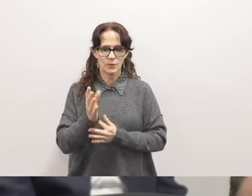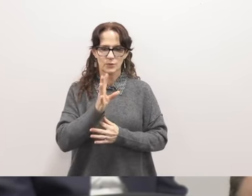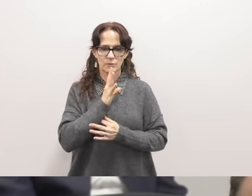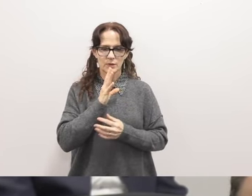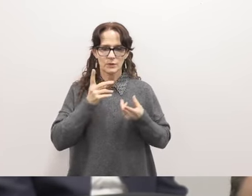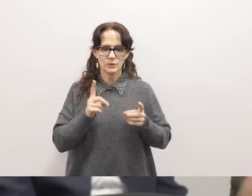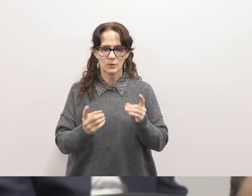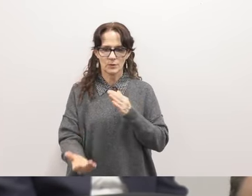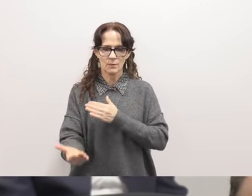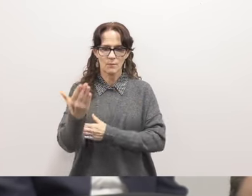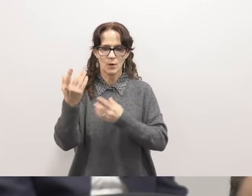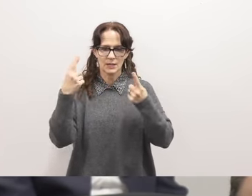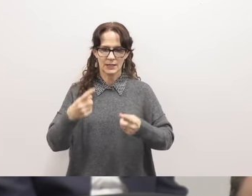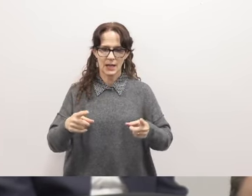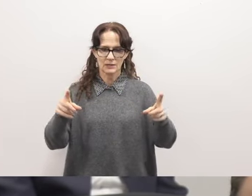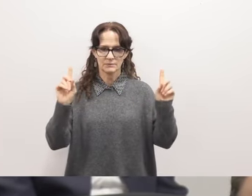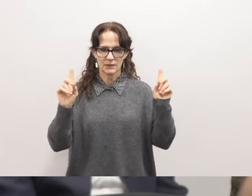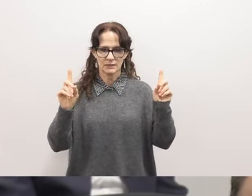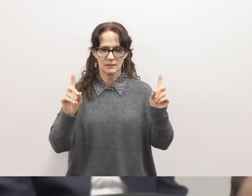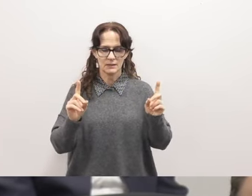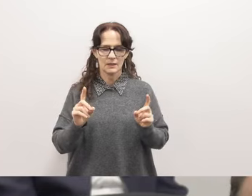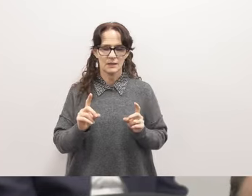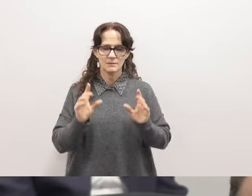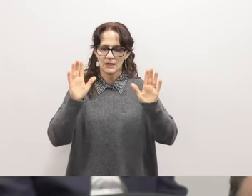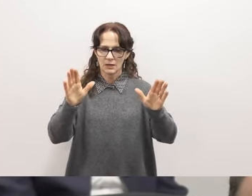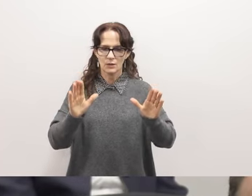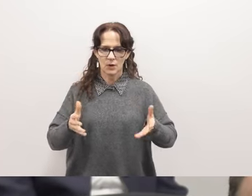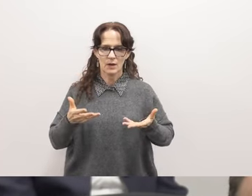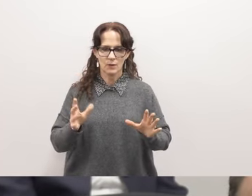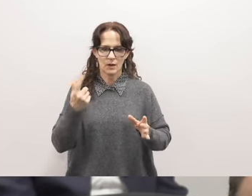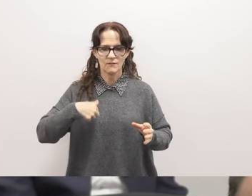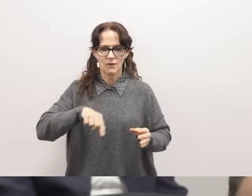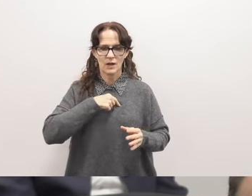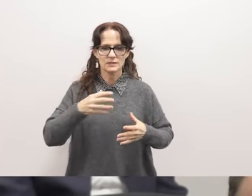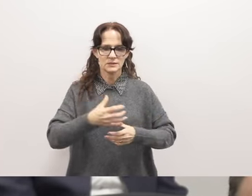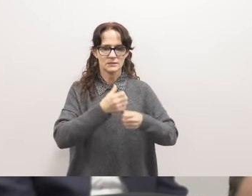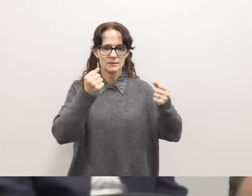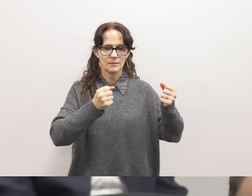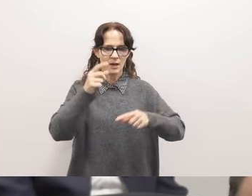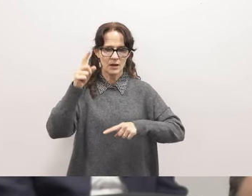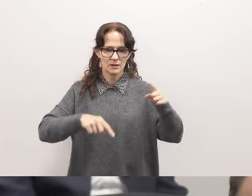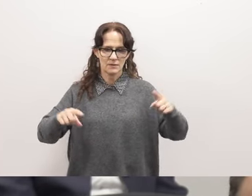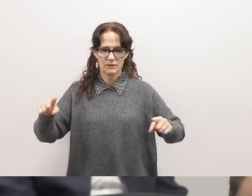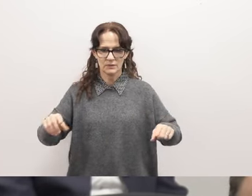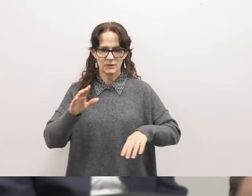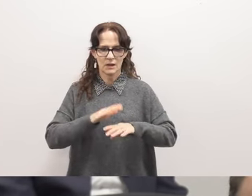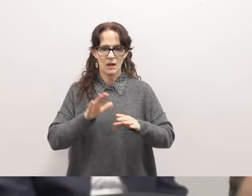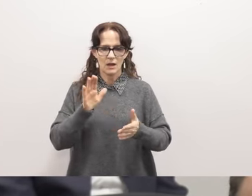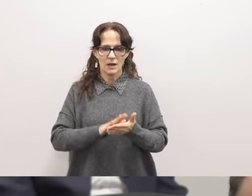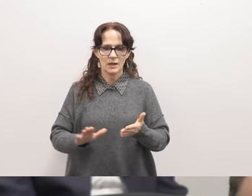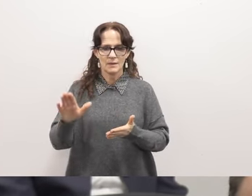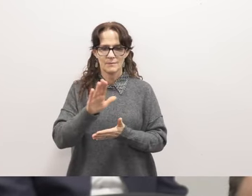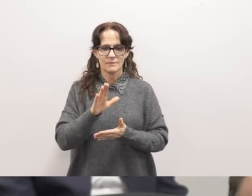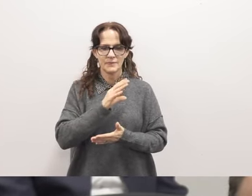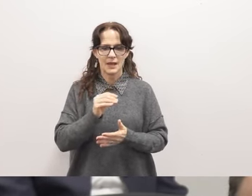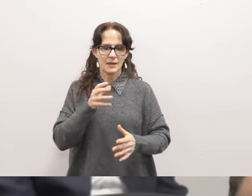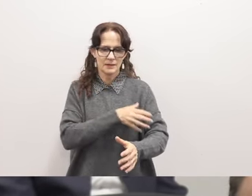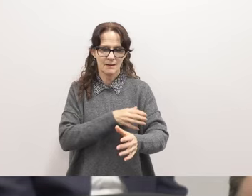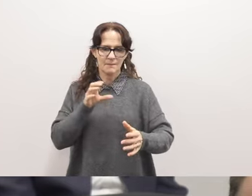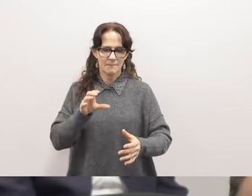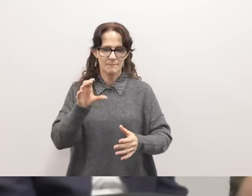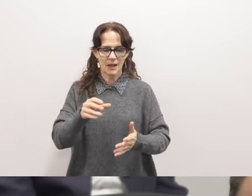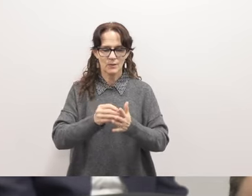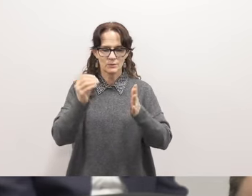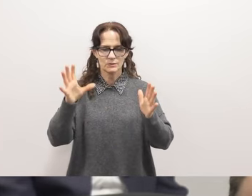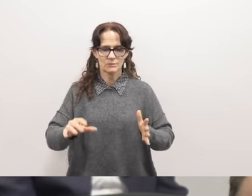during morning announcements this has been a great way for us to celebrate our diversity on campus and empower students